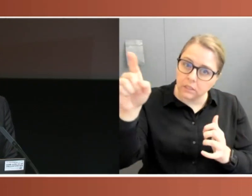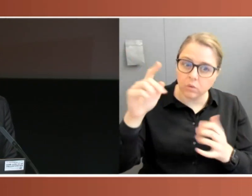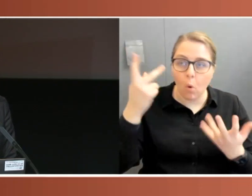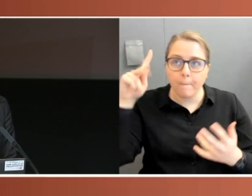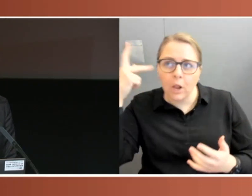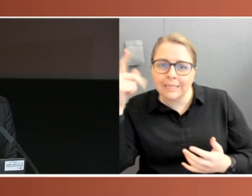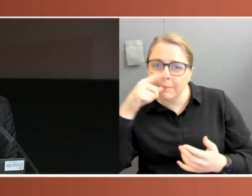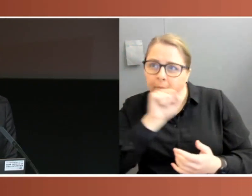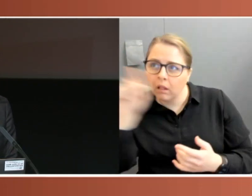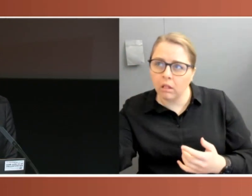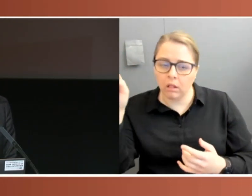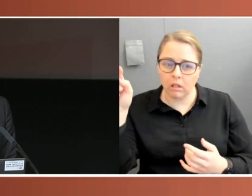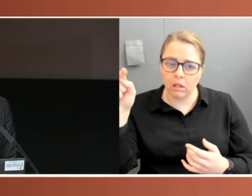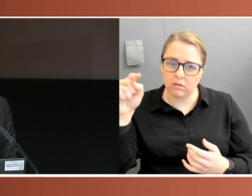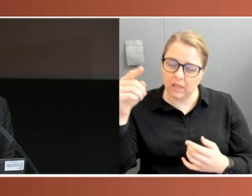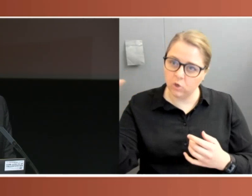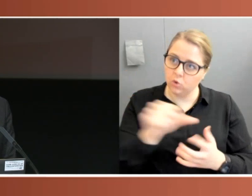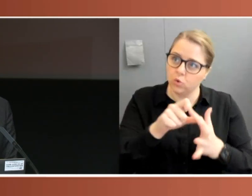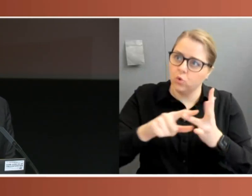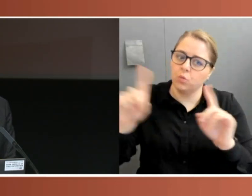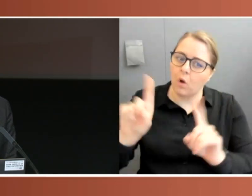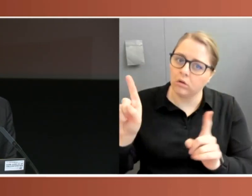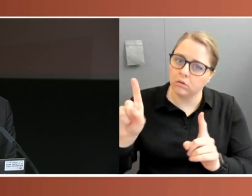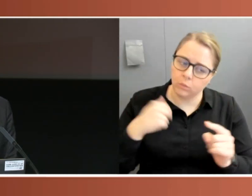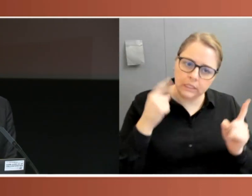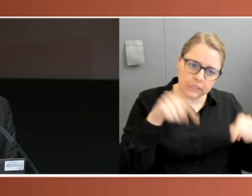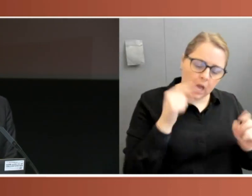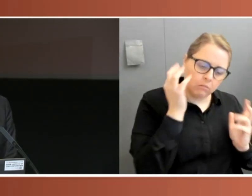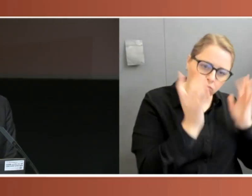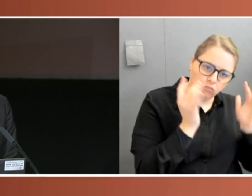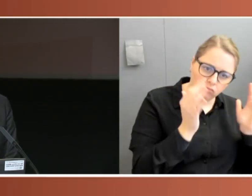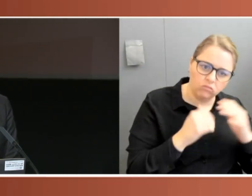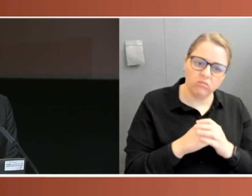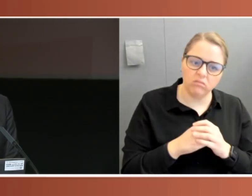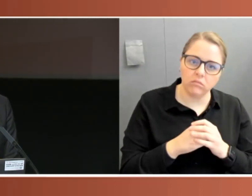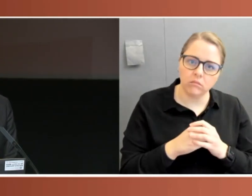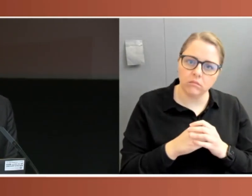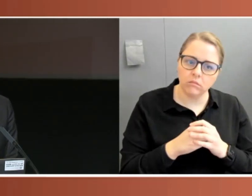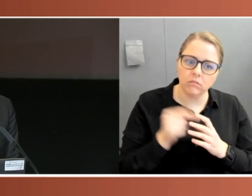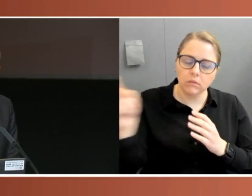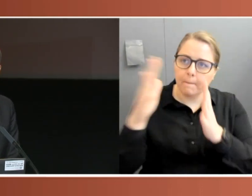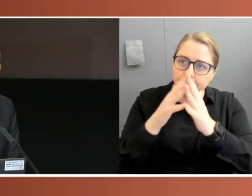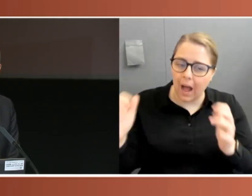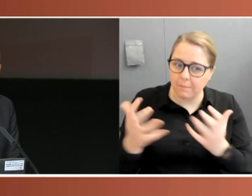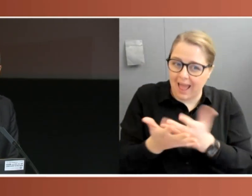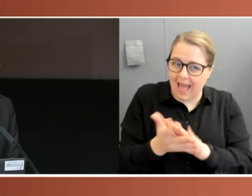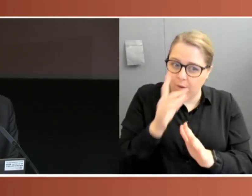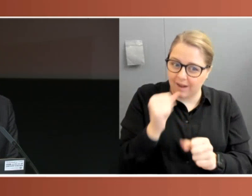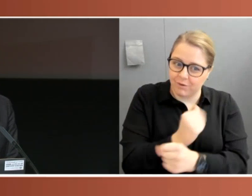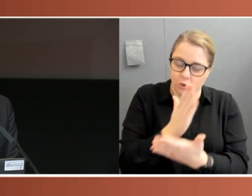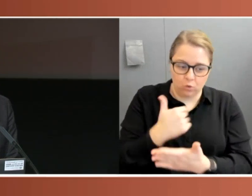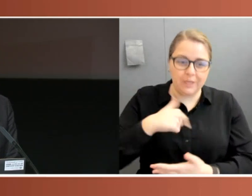have done during the pandemic? And what should it have done to maintain public trust and to ensure that the measures we got were proportionate